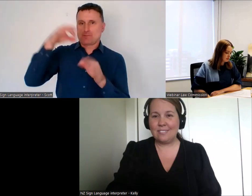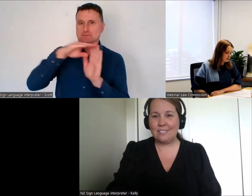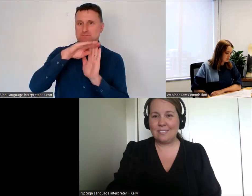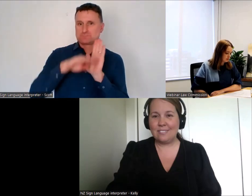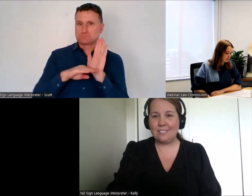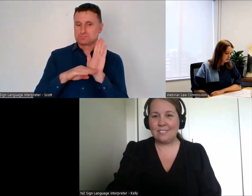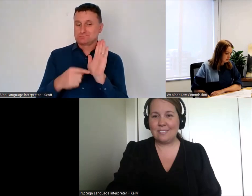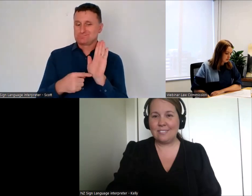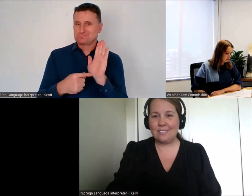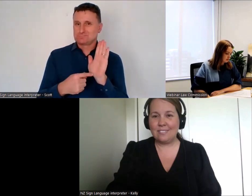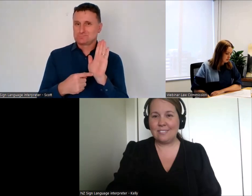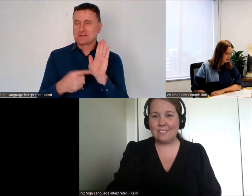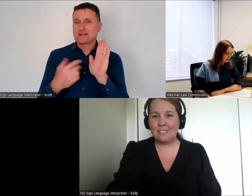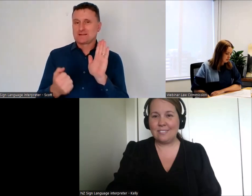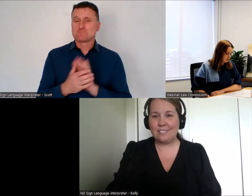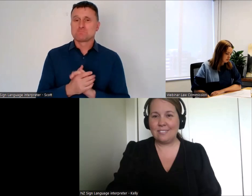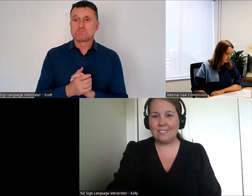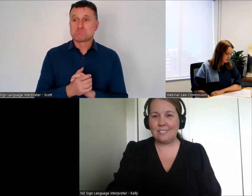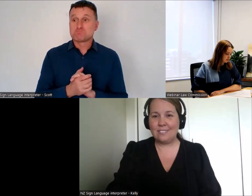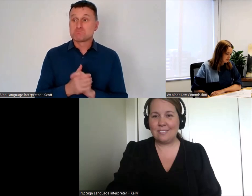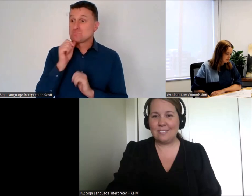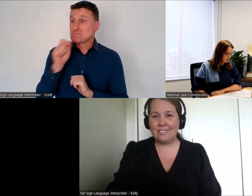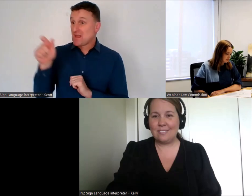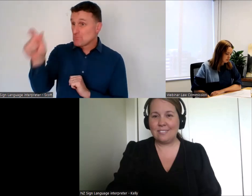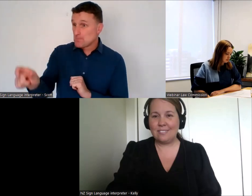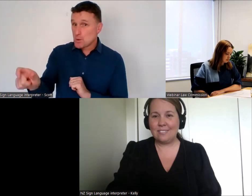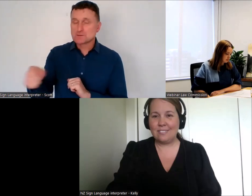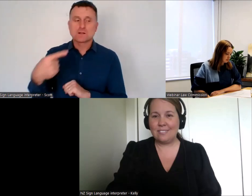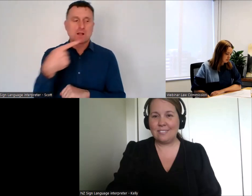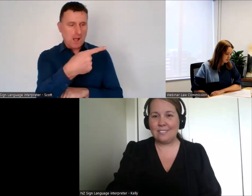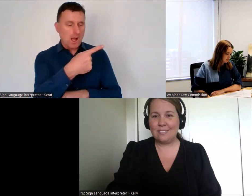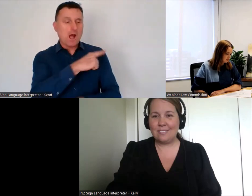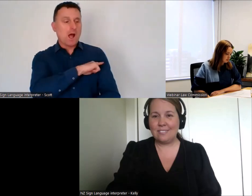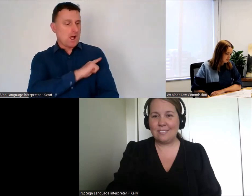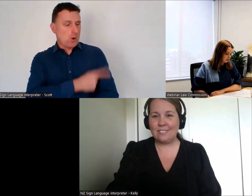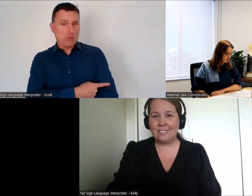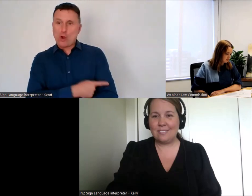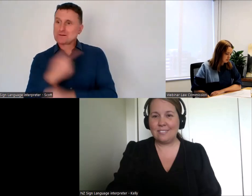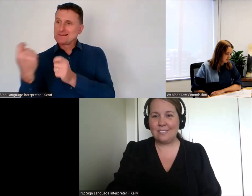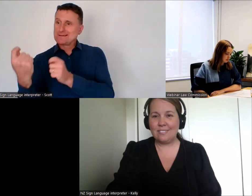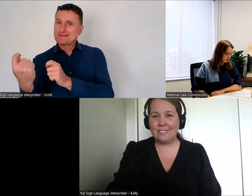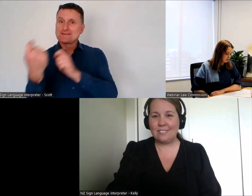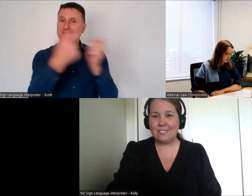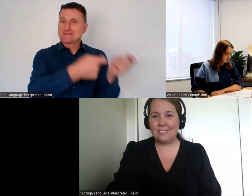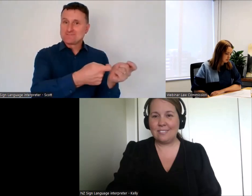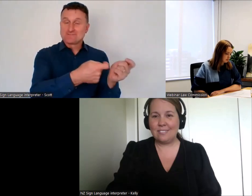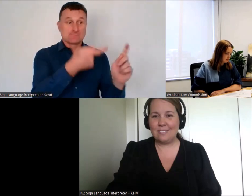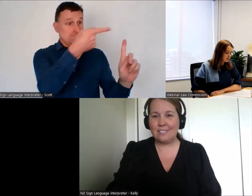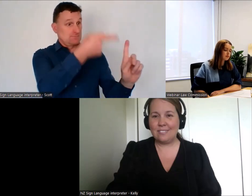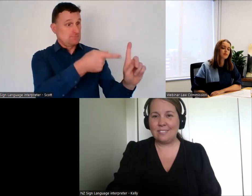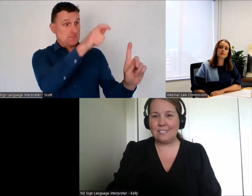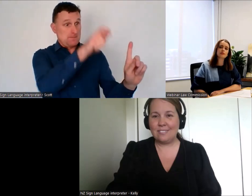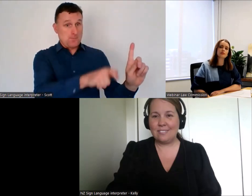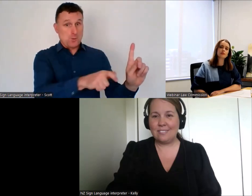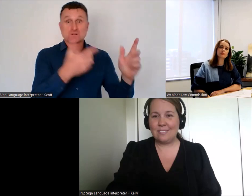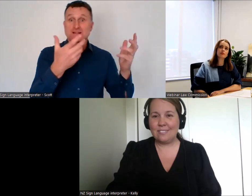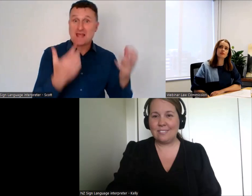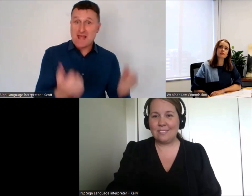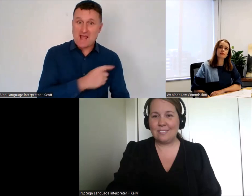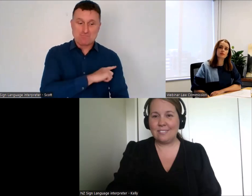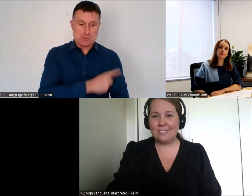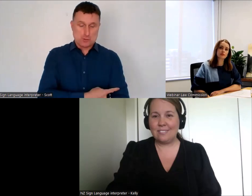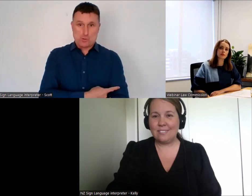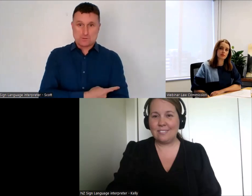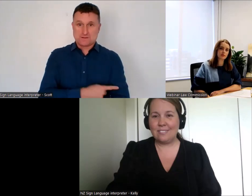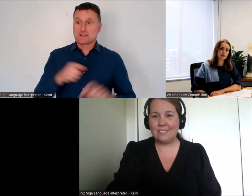someone else their attorney, that the person who appointed the attorney will